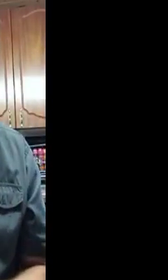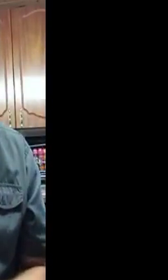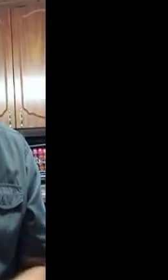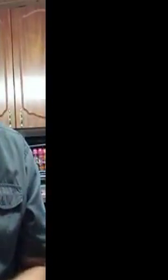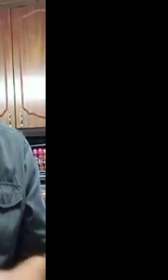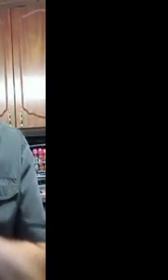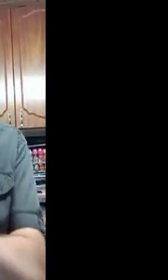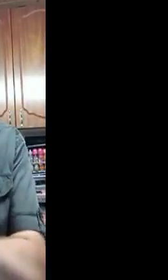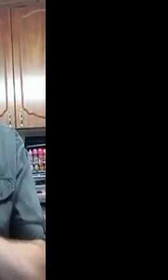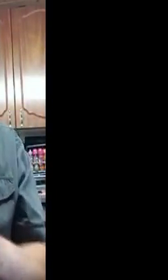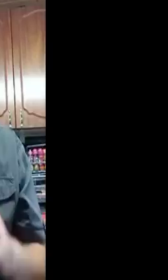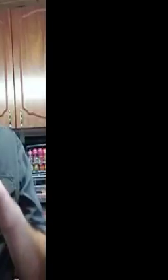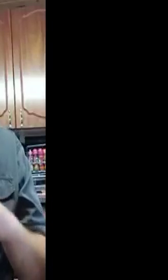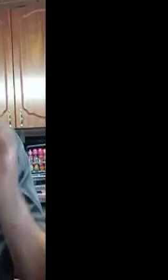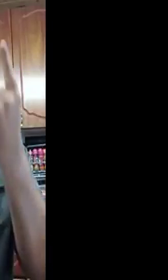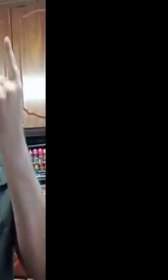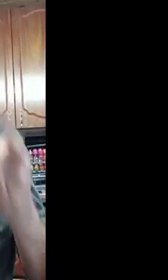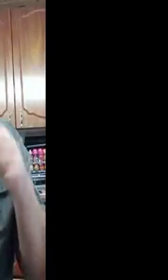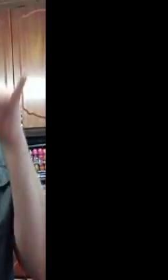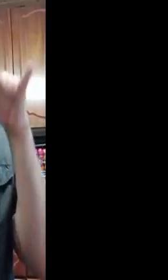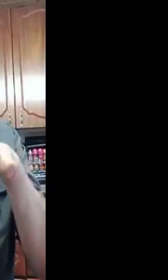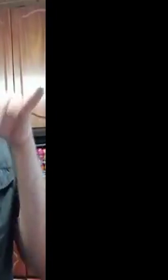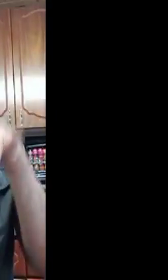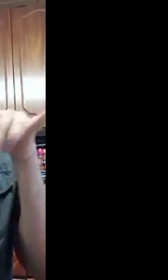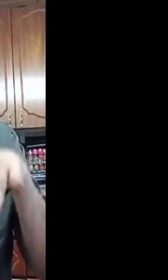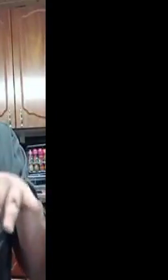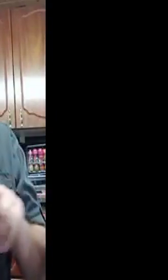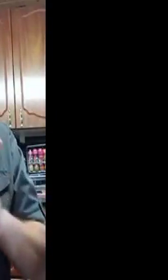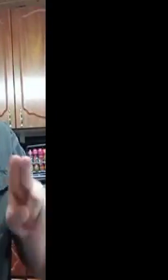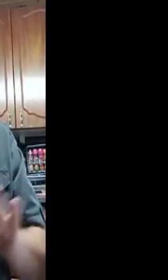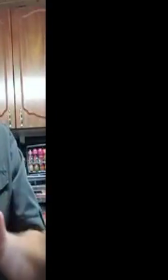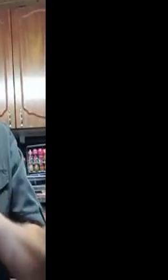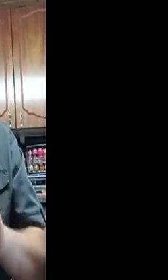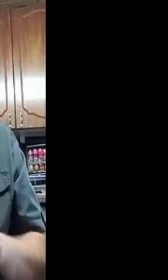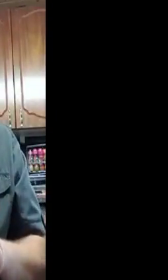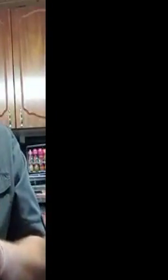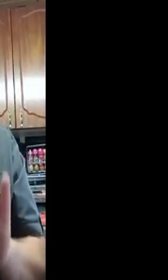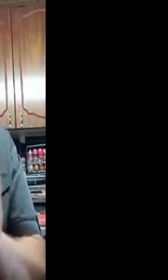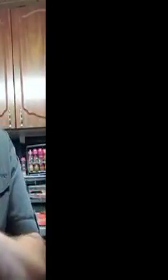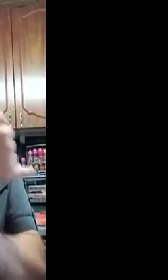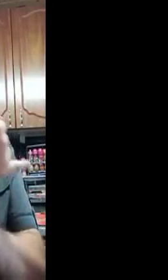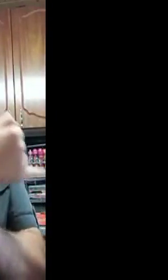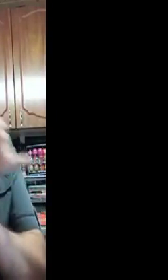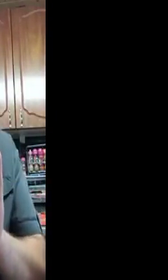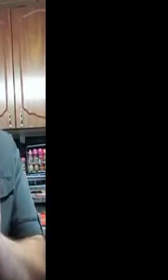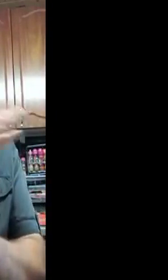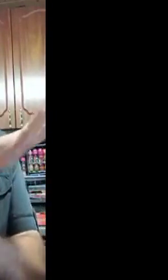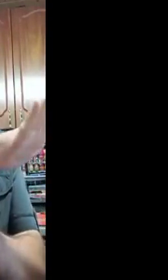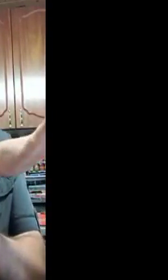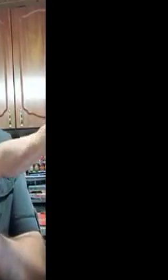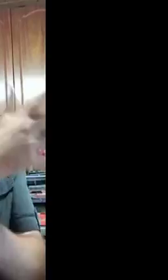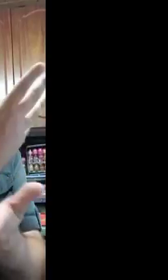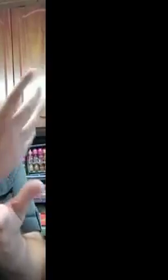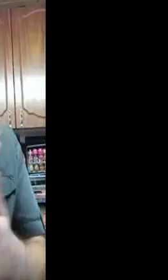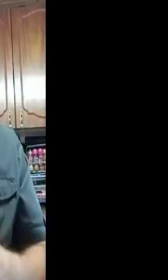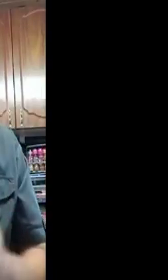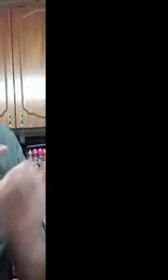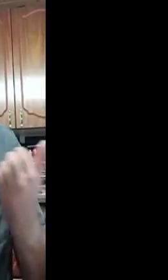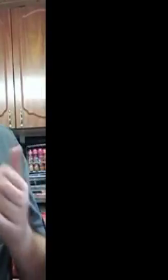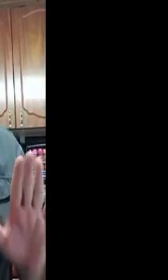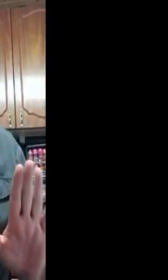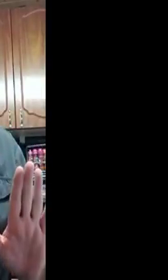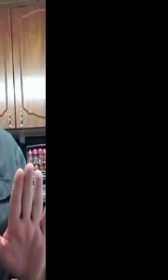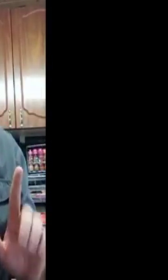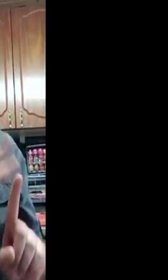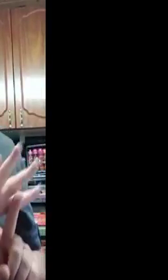heaviest of the rain could actually stay right out in the Atlantic. But, at this stage, it looks like the heaviest of the rain would be from Kerry. It's done